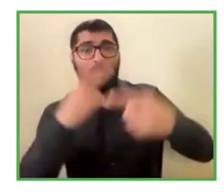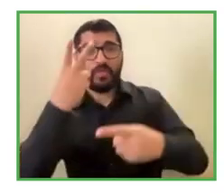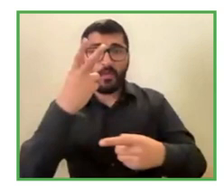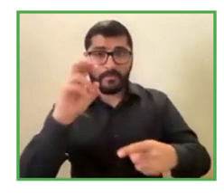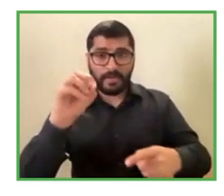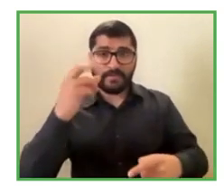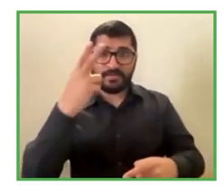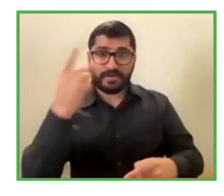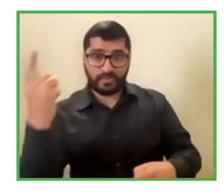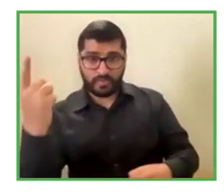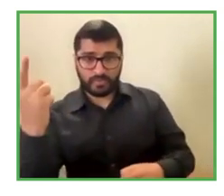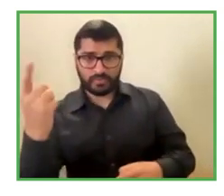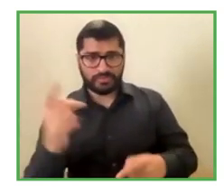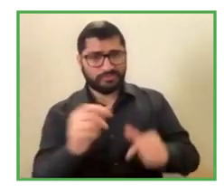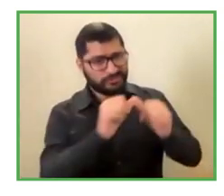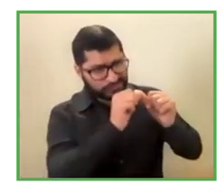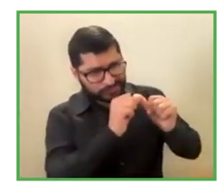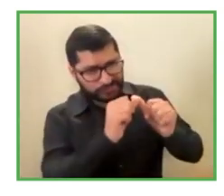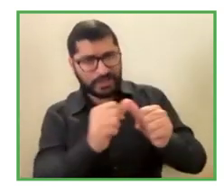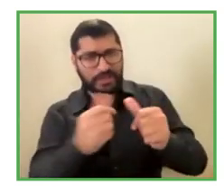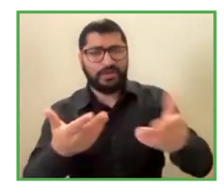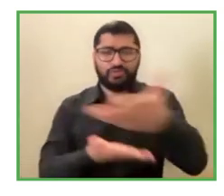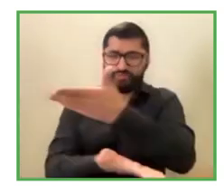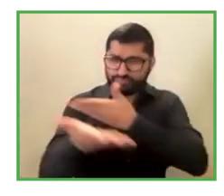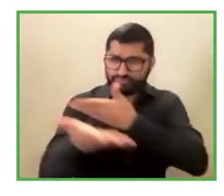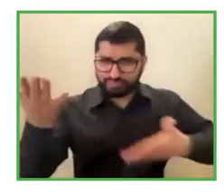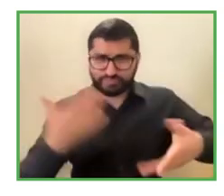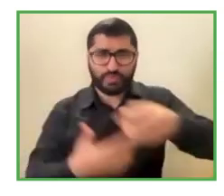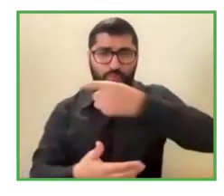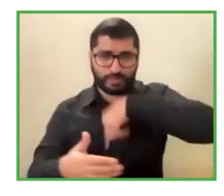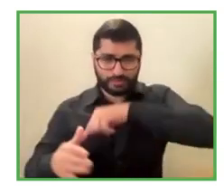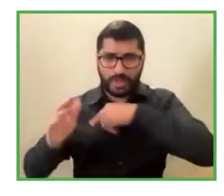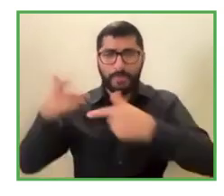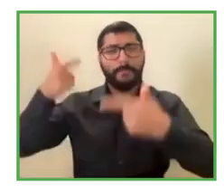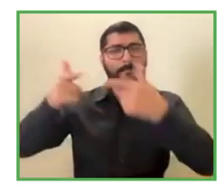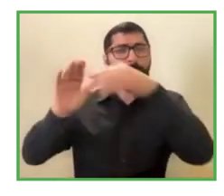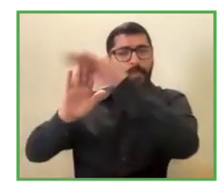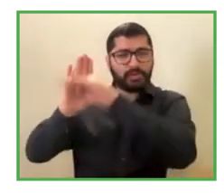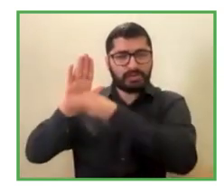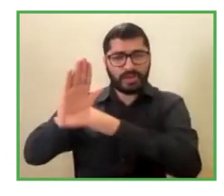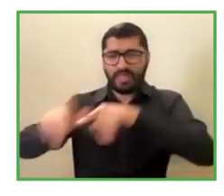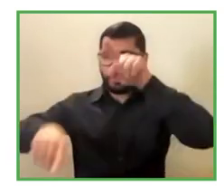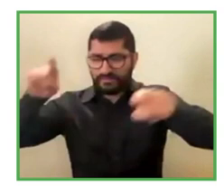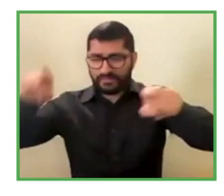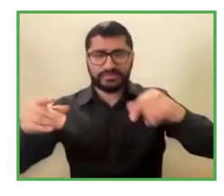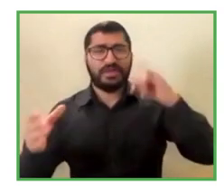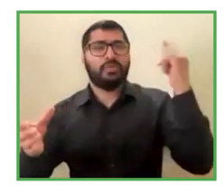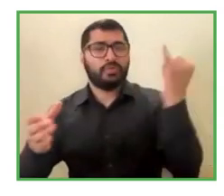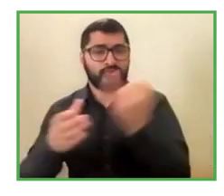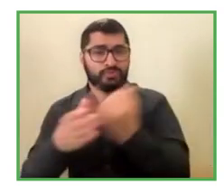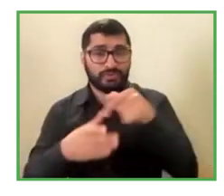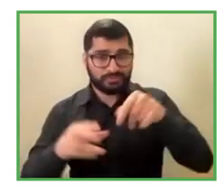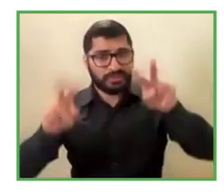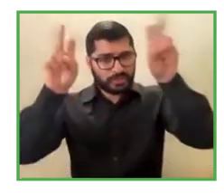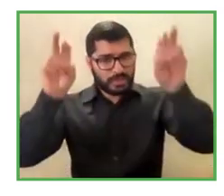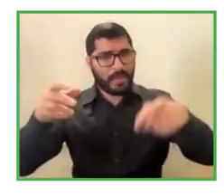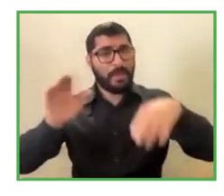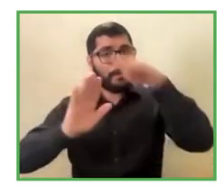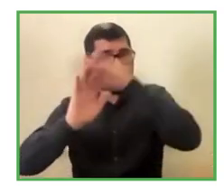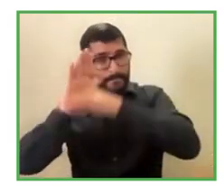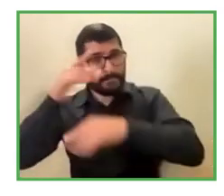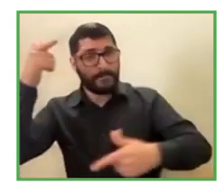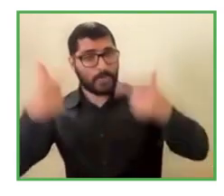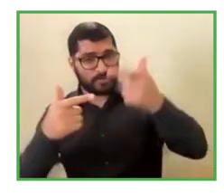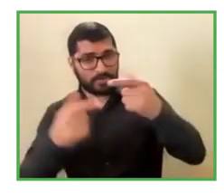with continue to update our diversity and inclusion policies, as I said, in the policy that was created in